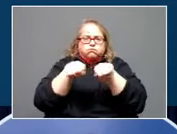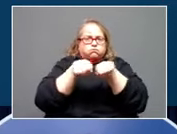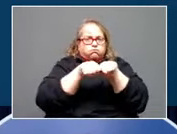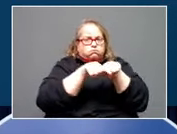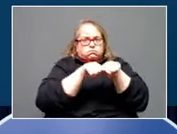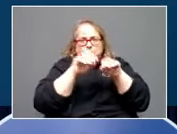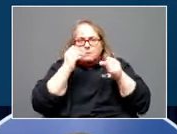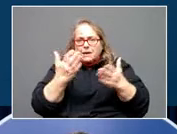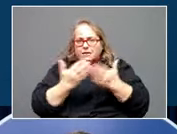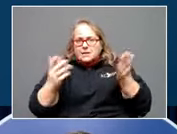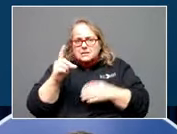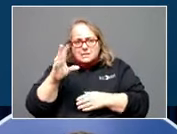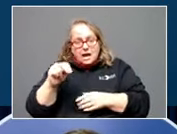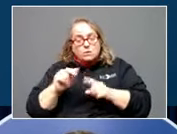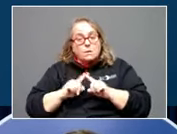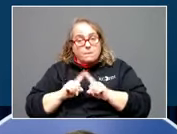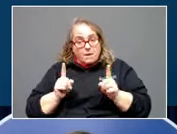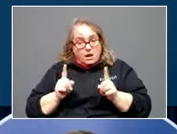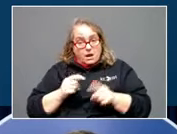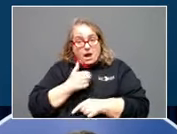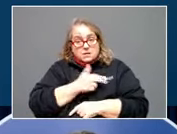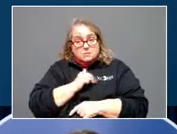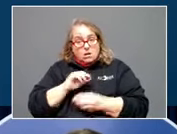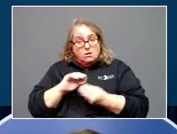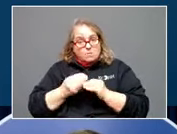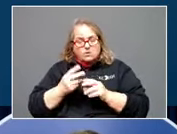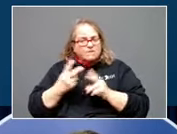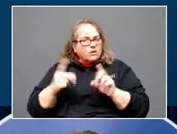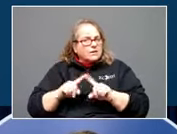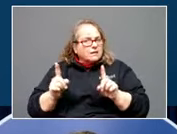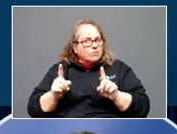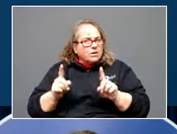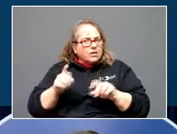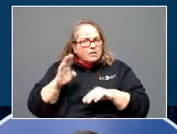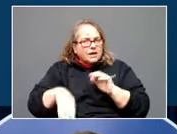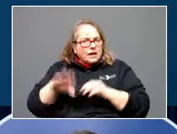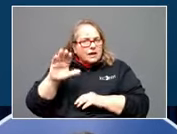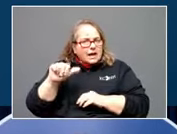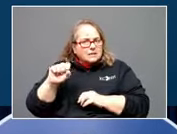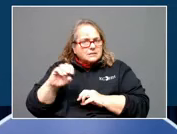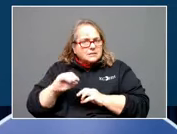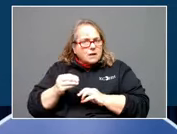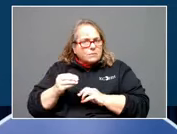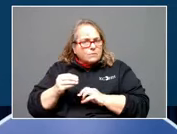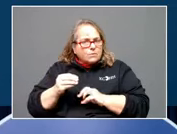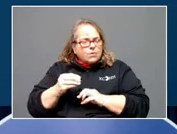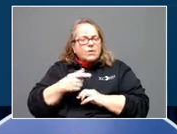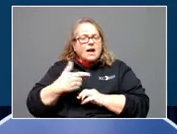But hospitalization numbers are very different than the case numbers. And they have a pretty high